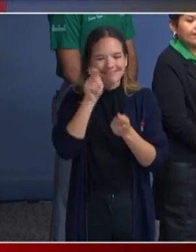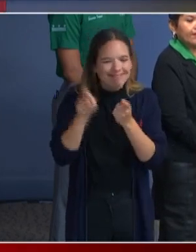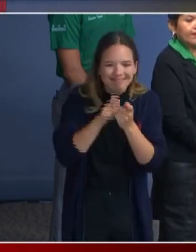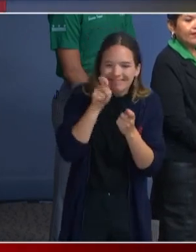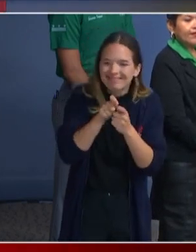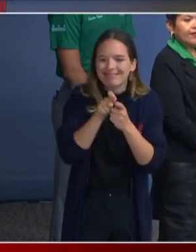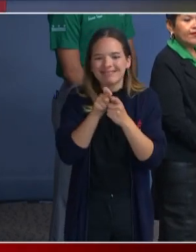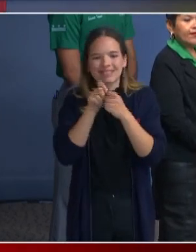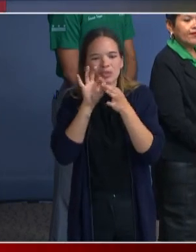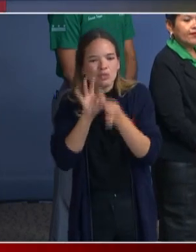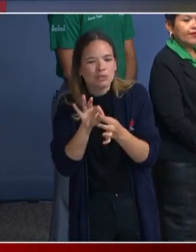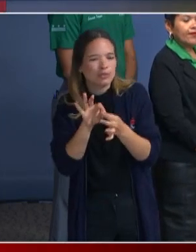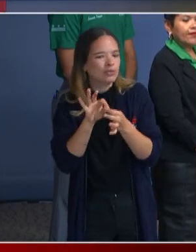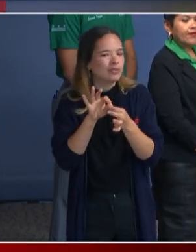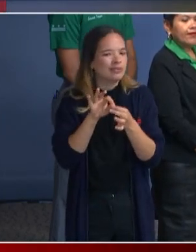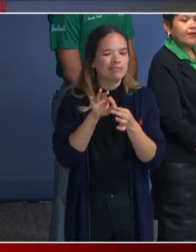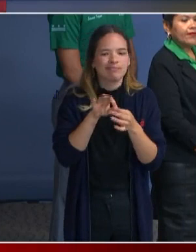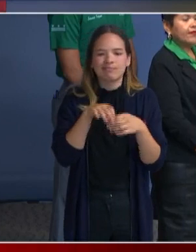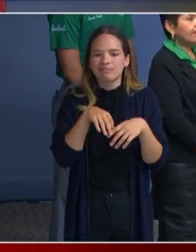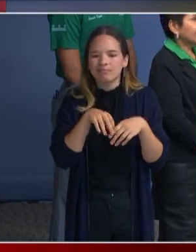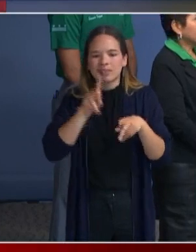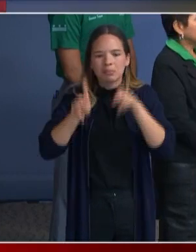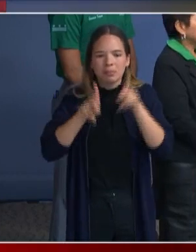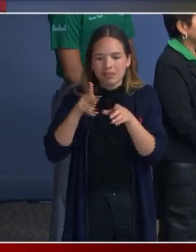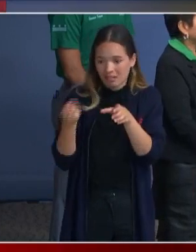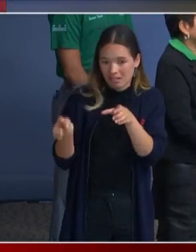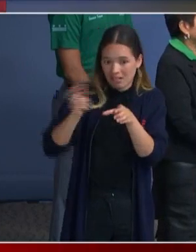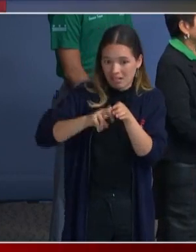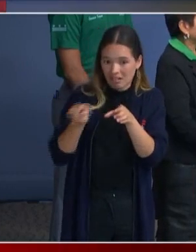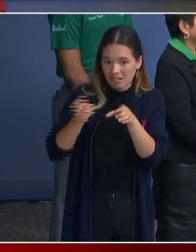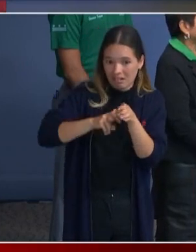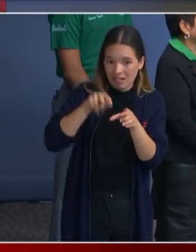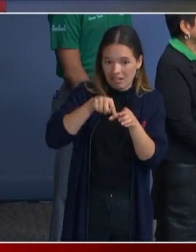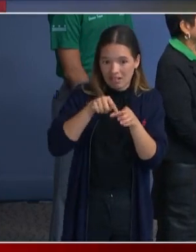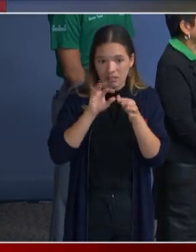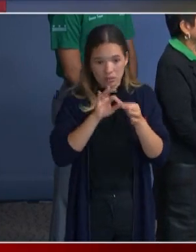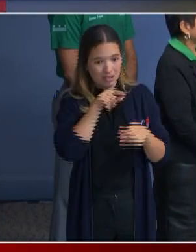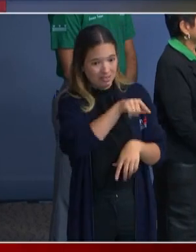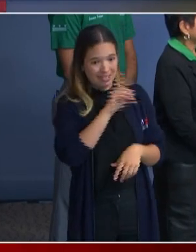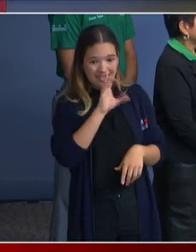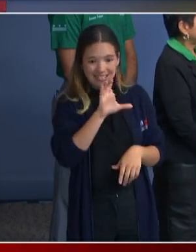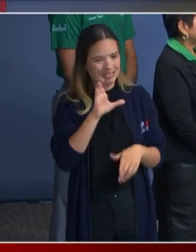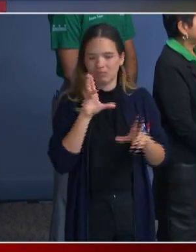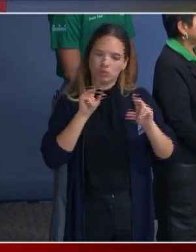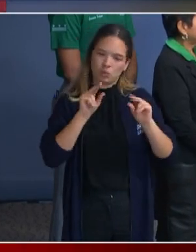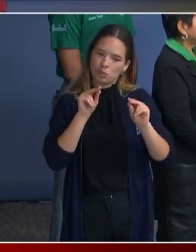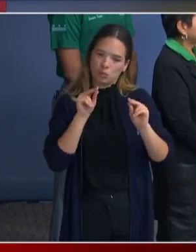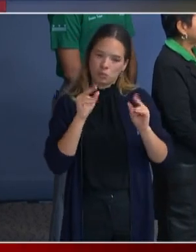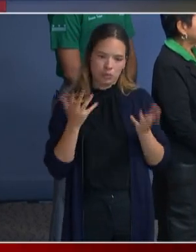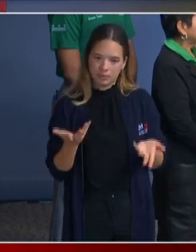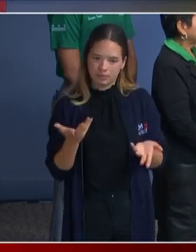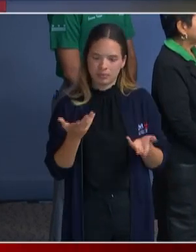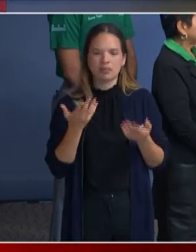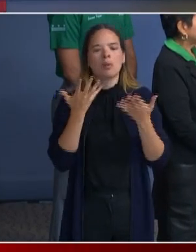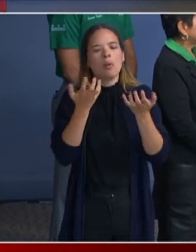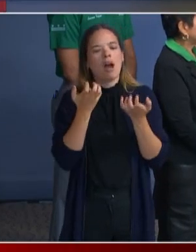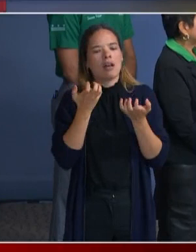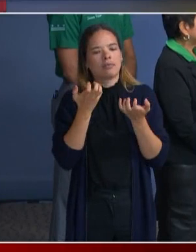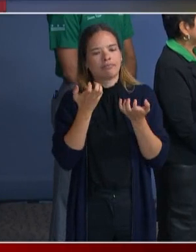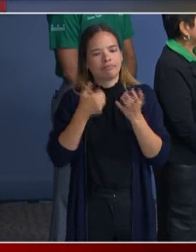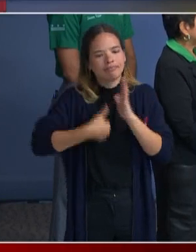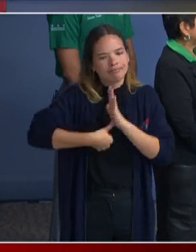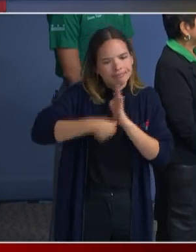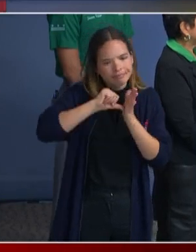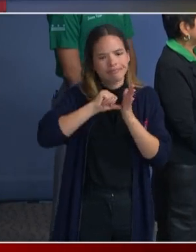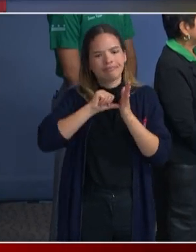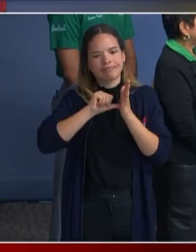that the people boarding the buses have to Washington DC but they want to make a point to the federal